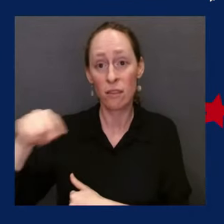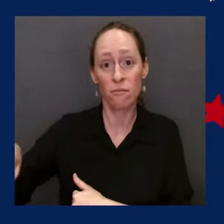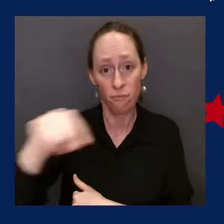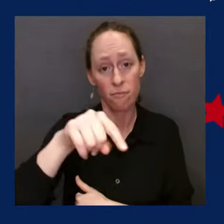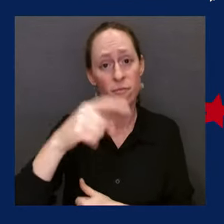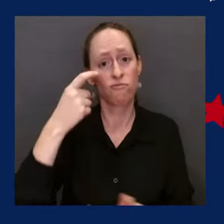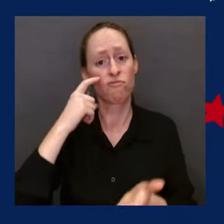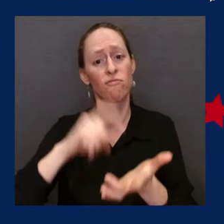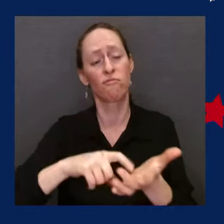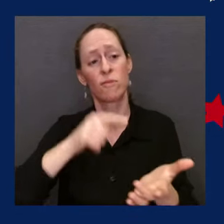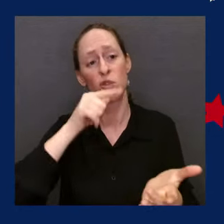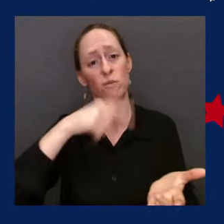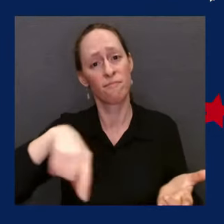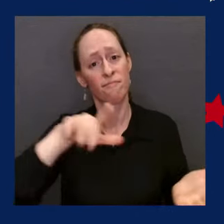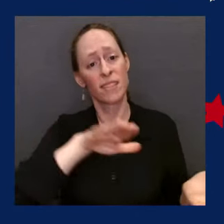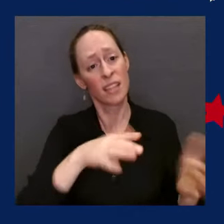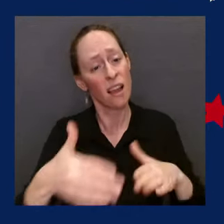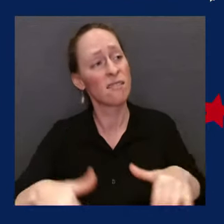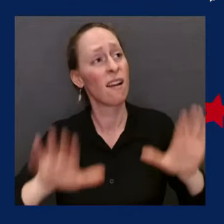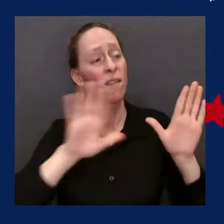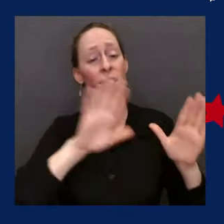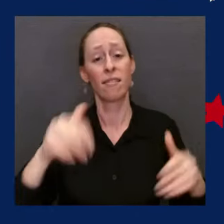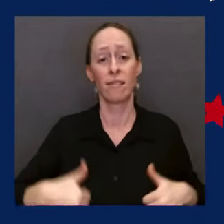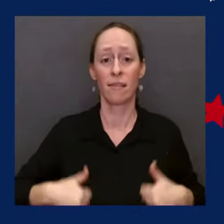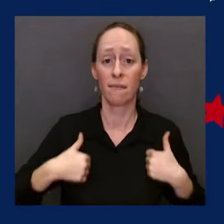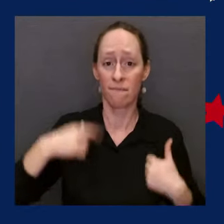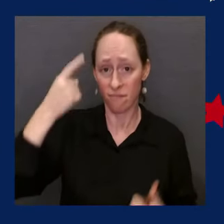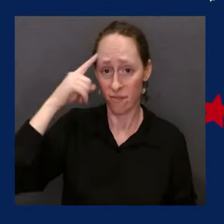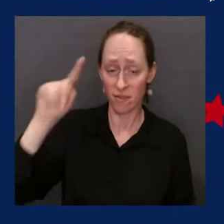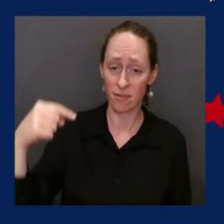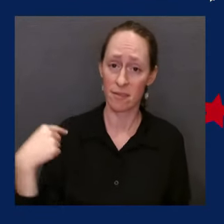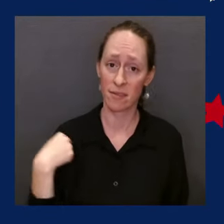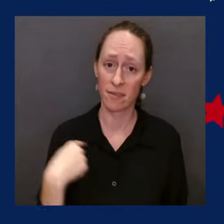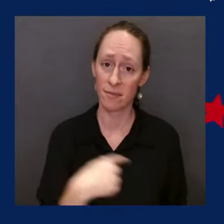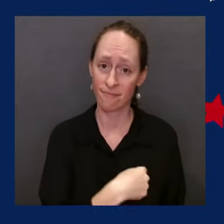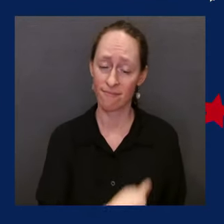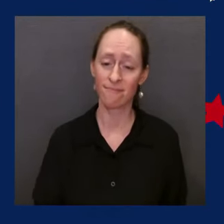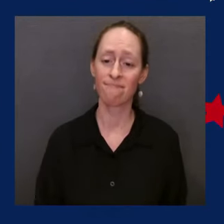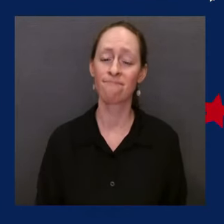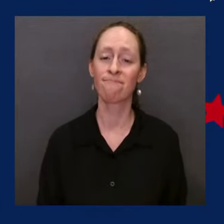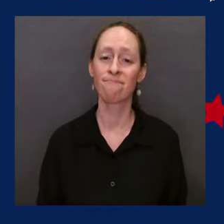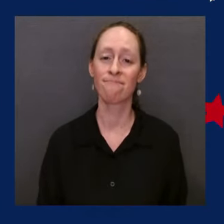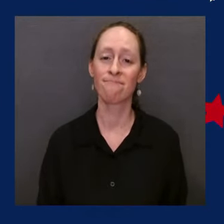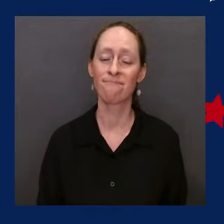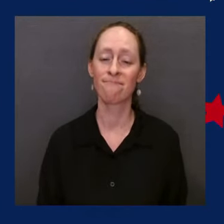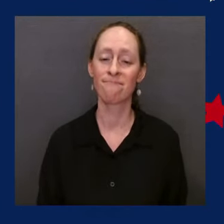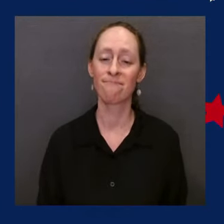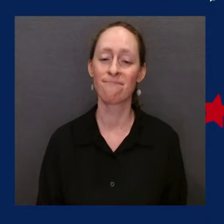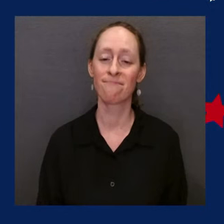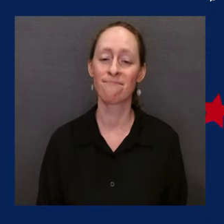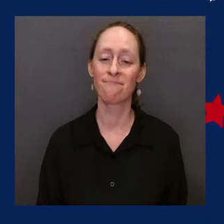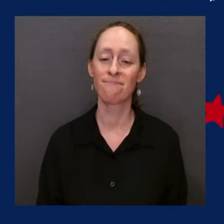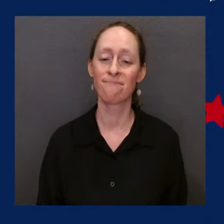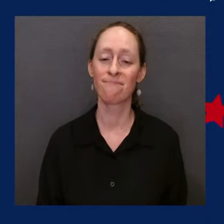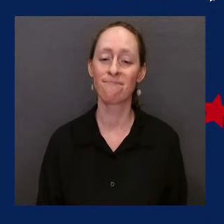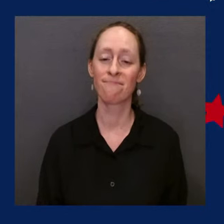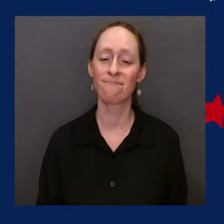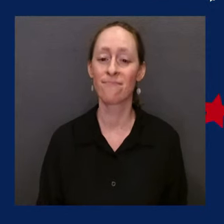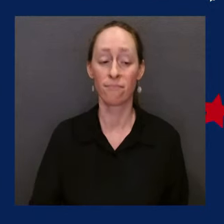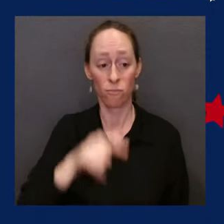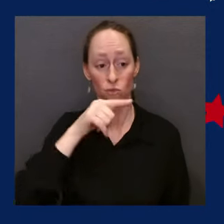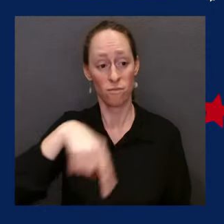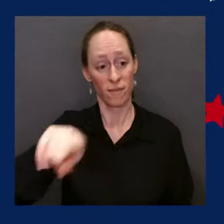grant them a place in your kingdom where they may know peace and joy in your presence